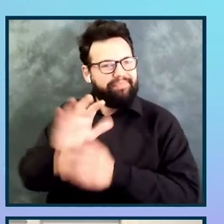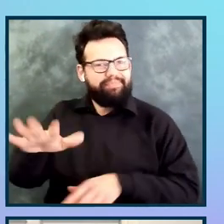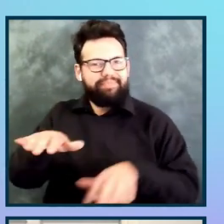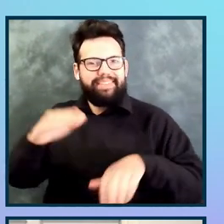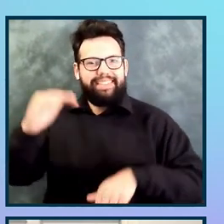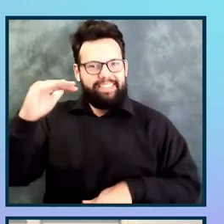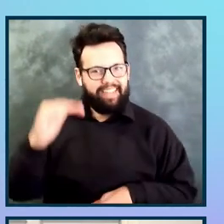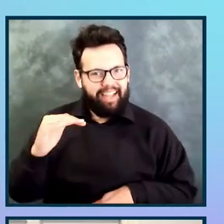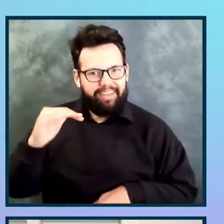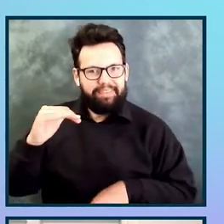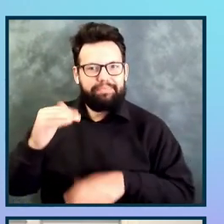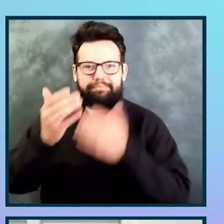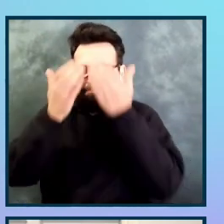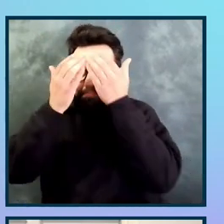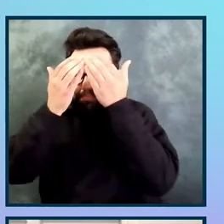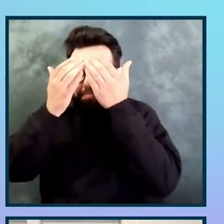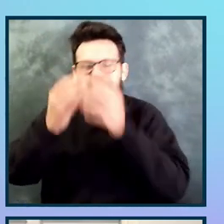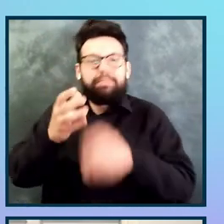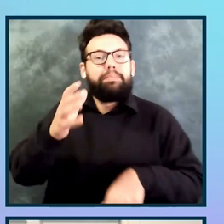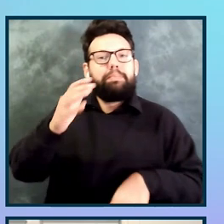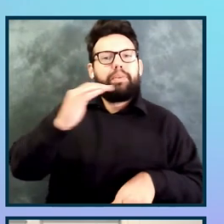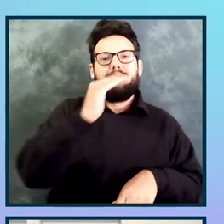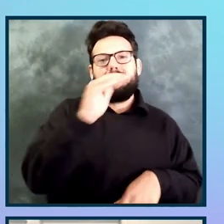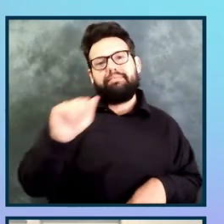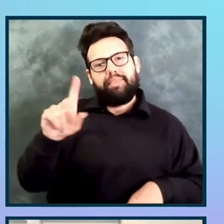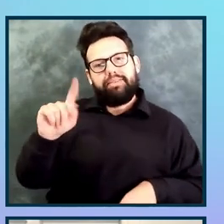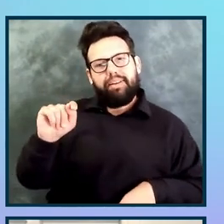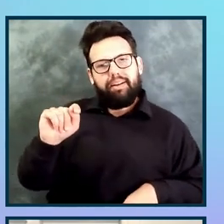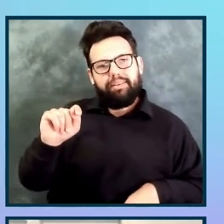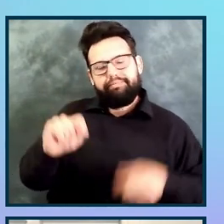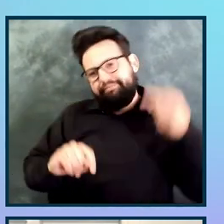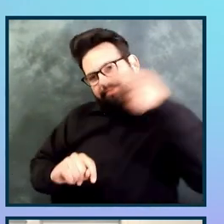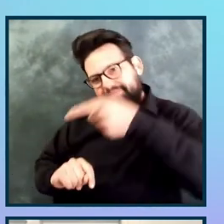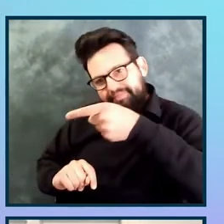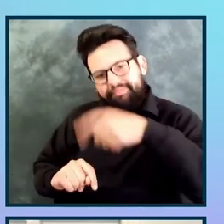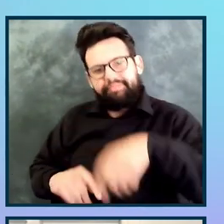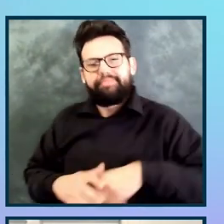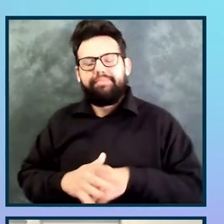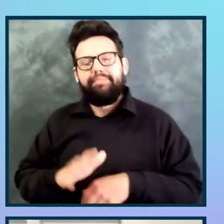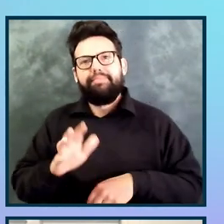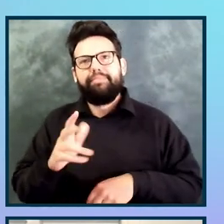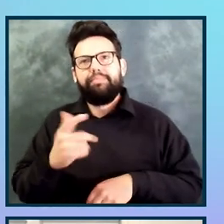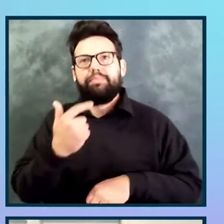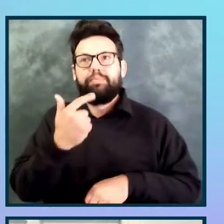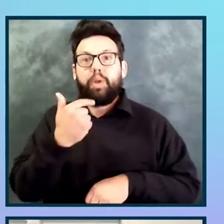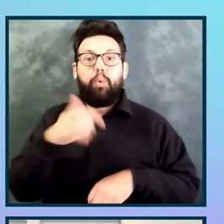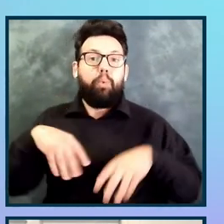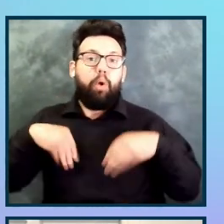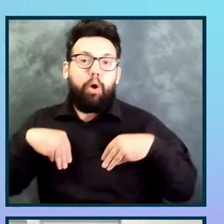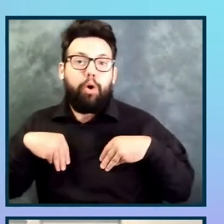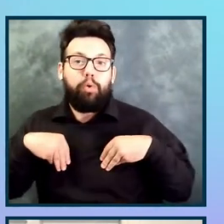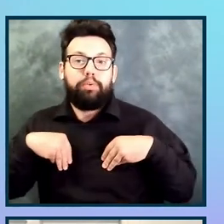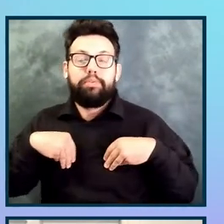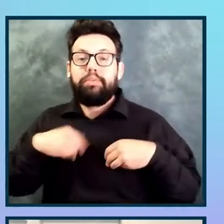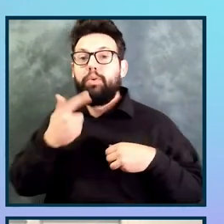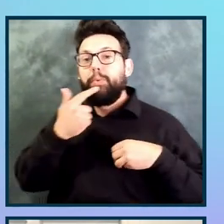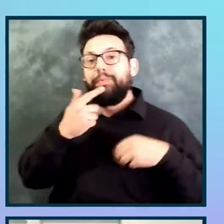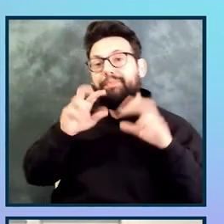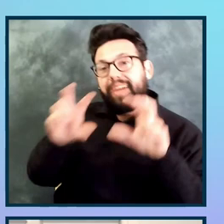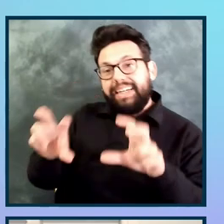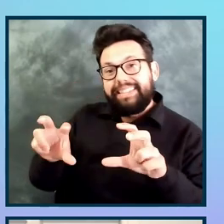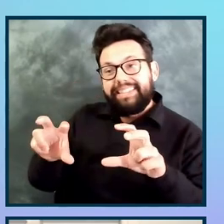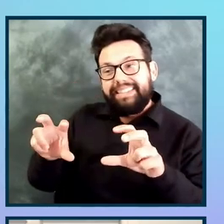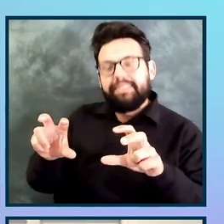definitely a separation of ownership and investment because of the length of time that it took,